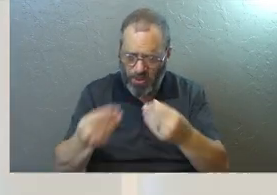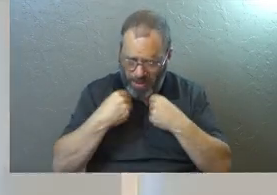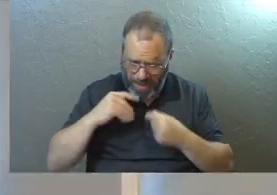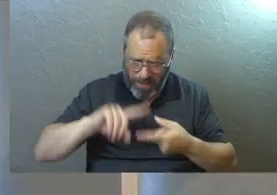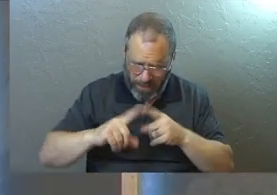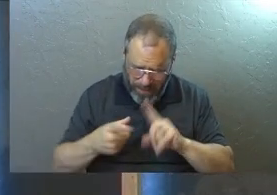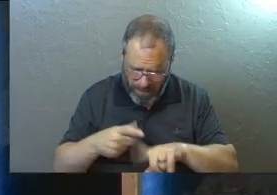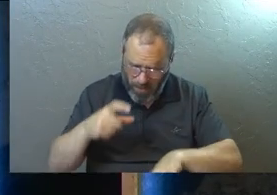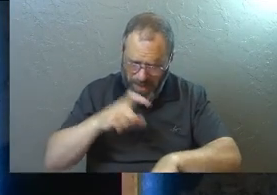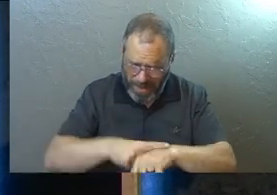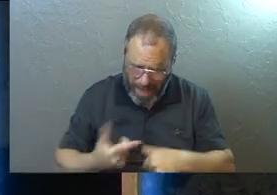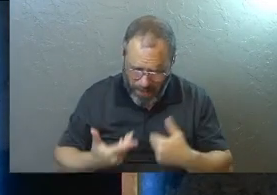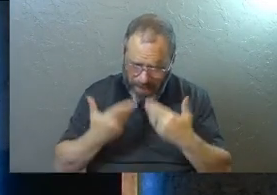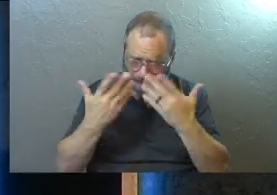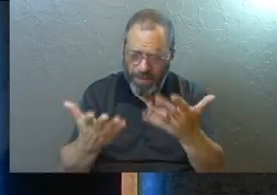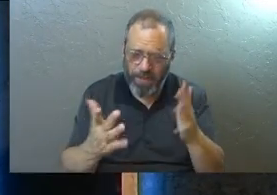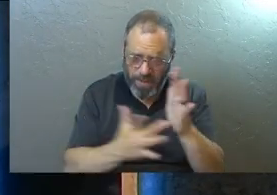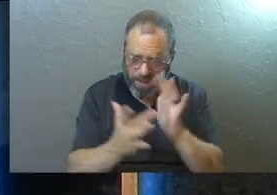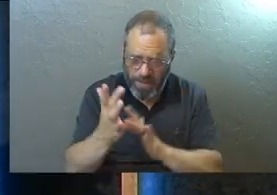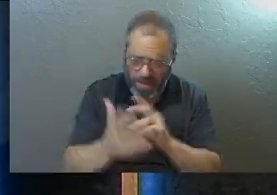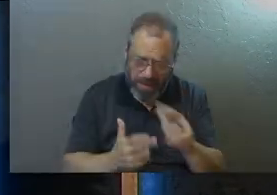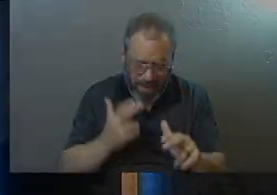you this time now in Christ's name.